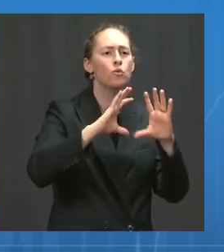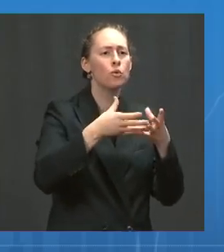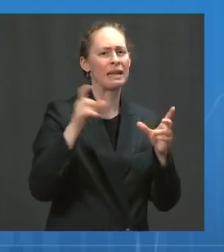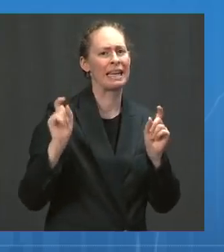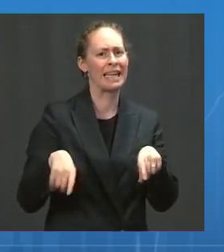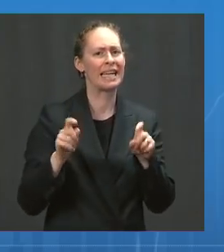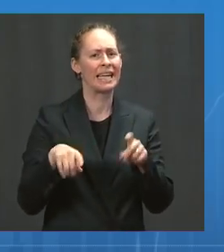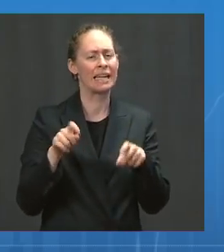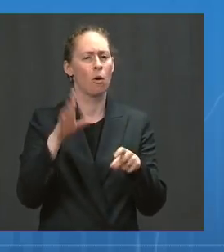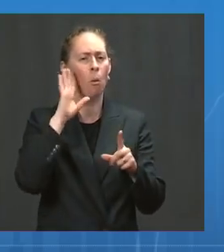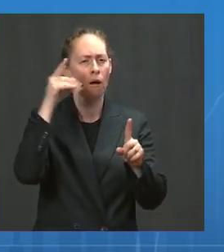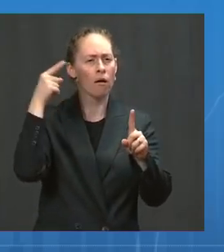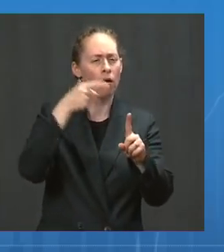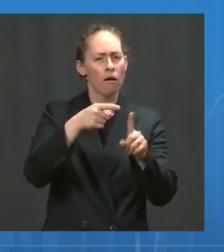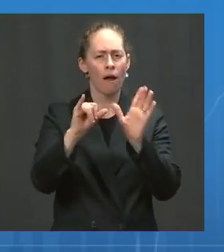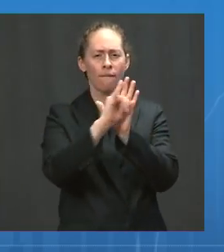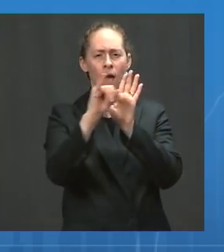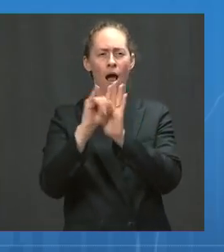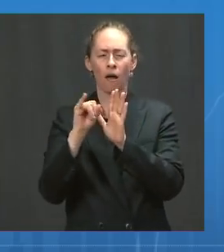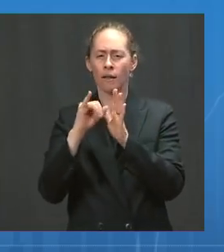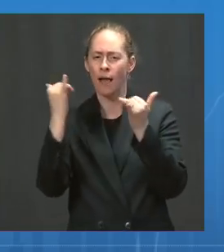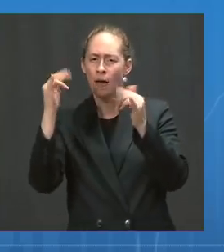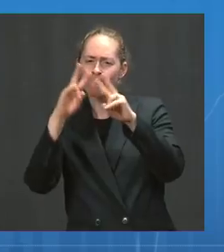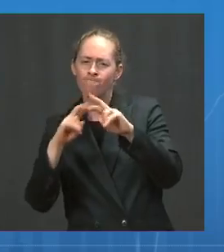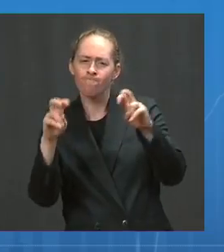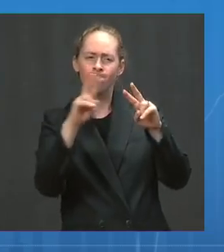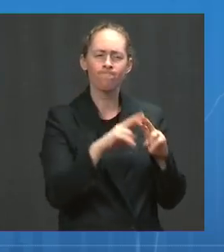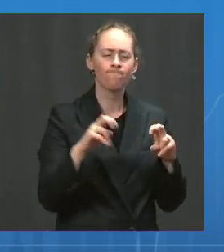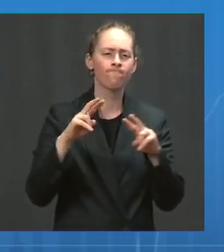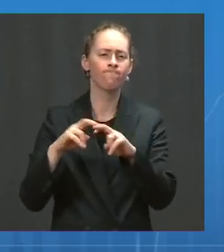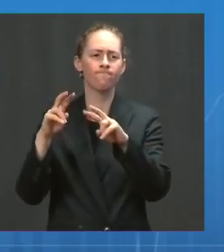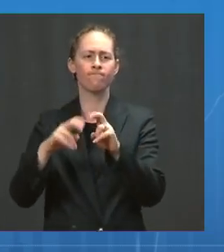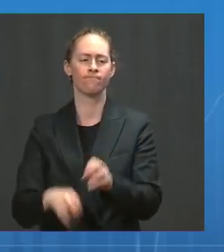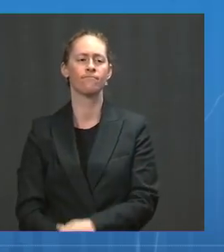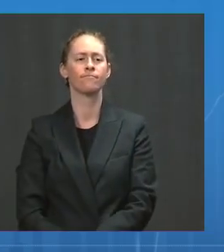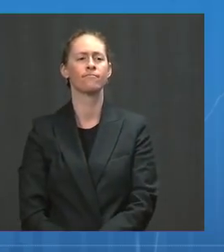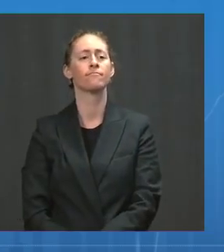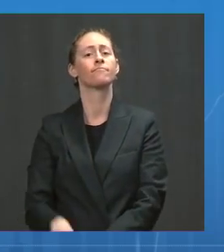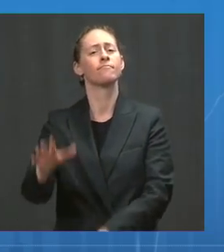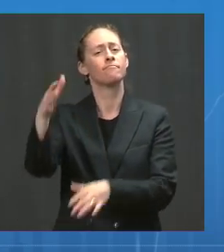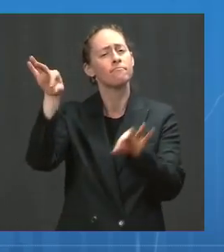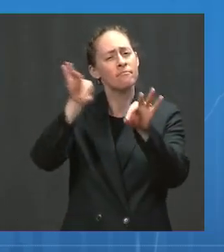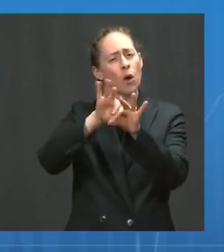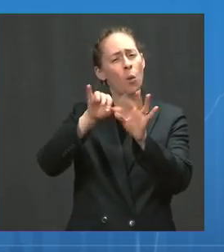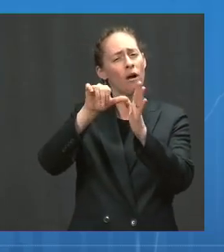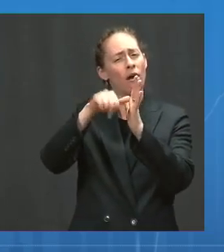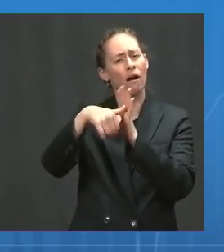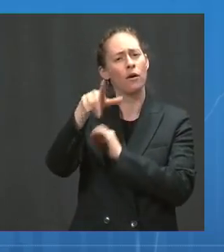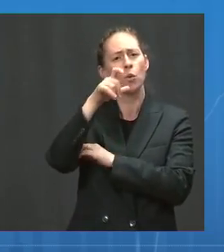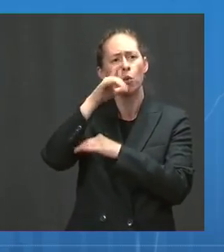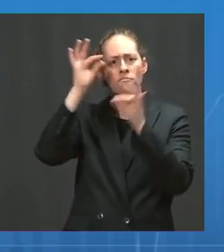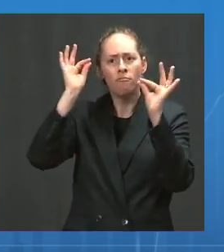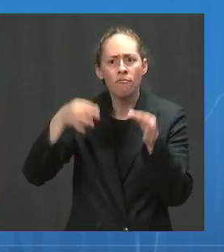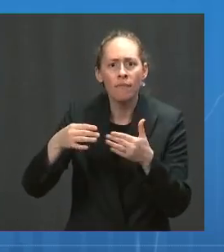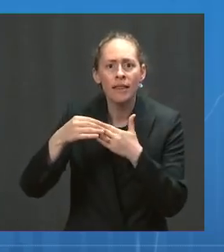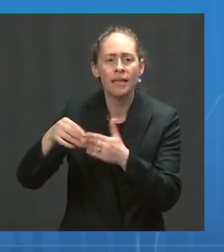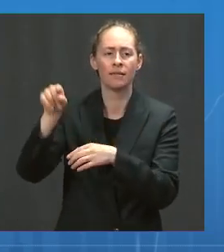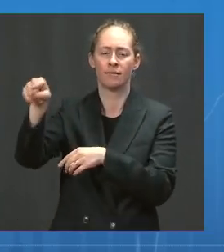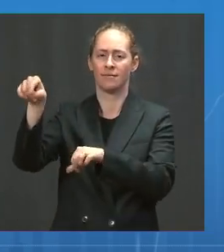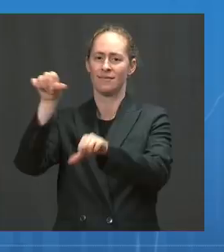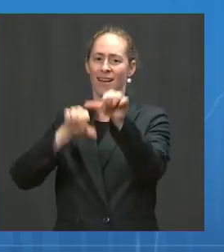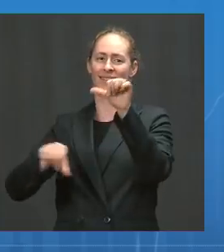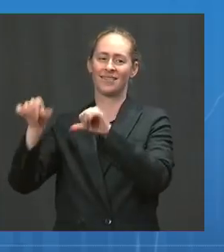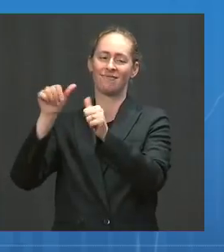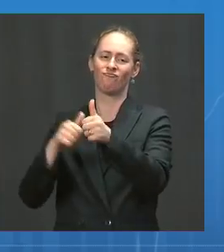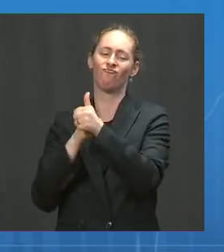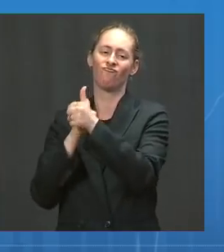I want to be clear the science will guide this. And as Dr. Walensky and Dr. Fauci are making clear, this is a question that they are